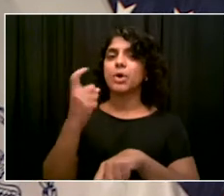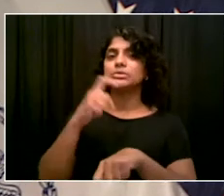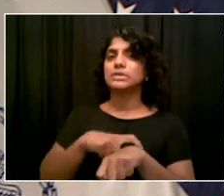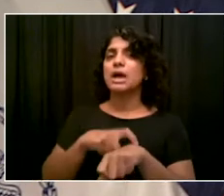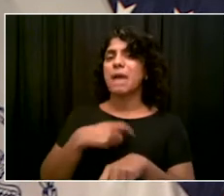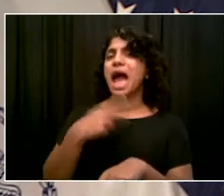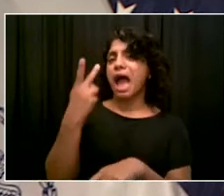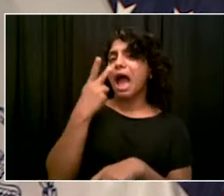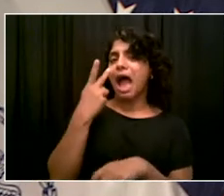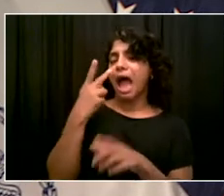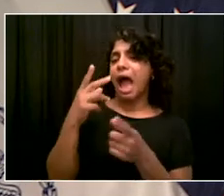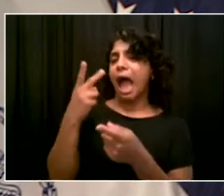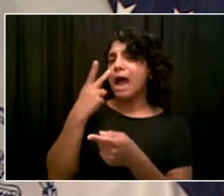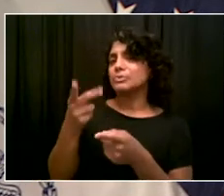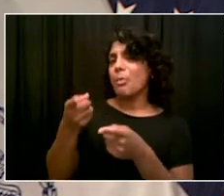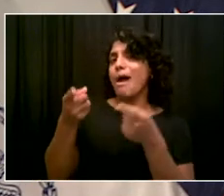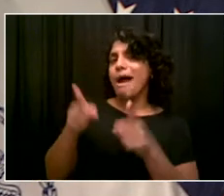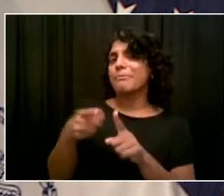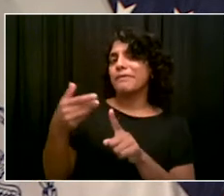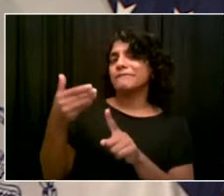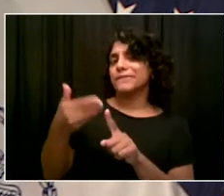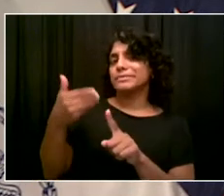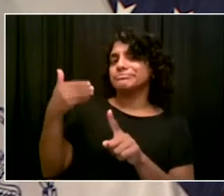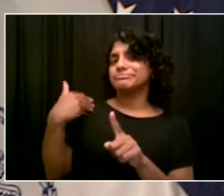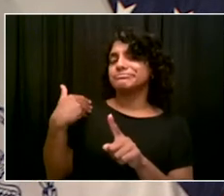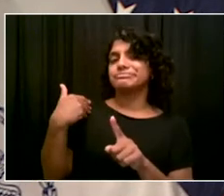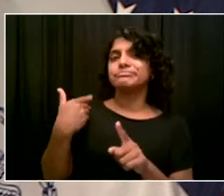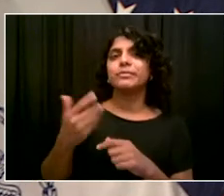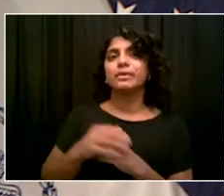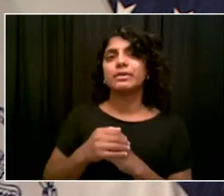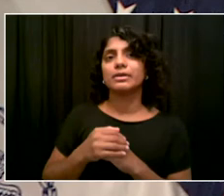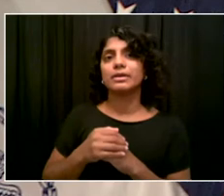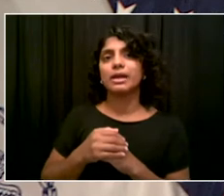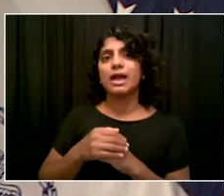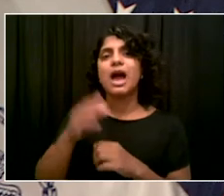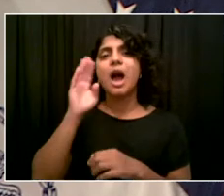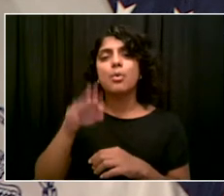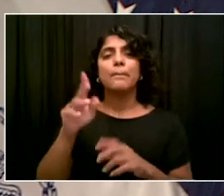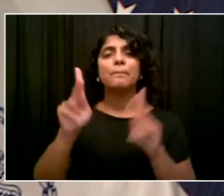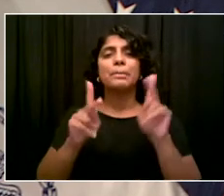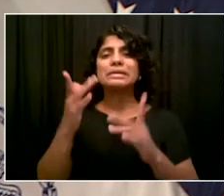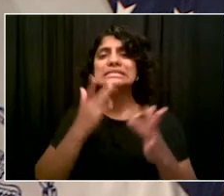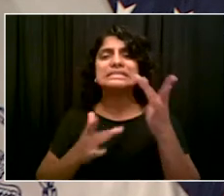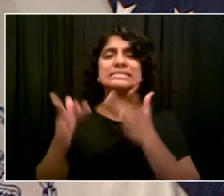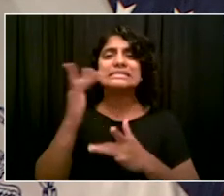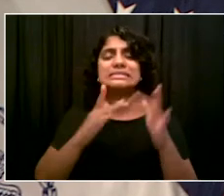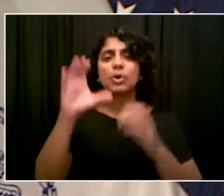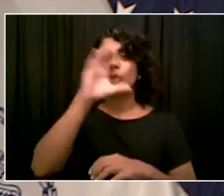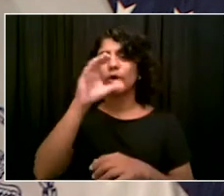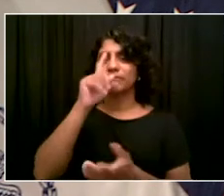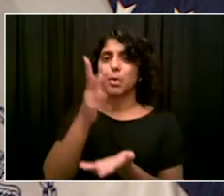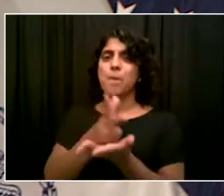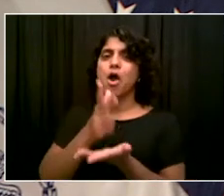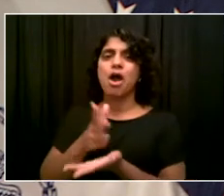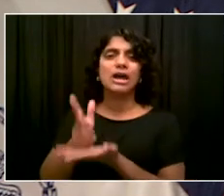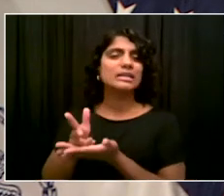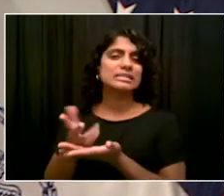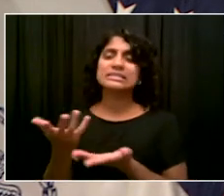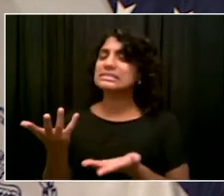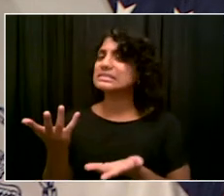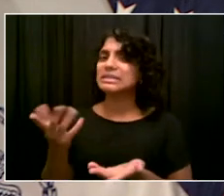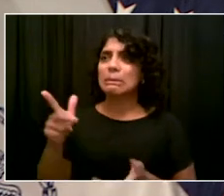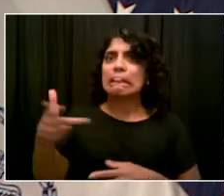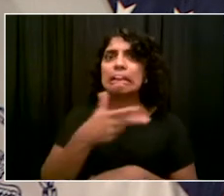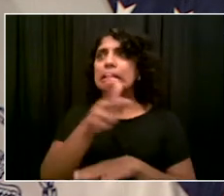year searching for parking in my neighborhood in Brooklyn, I know the feeling, but an open street is an open street. It is the law. It is the